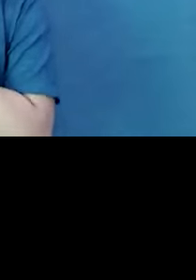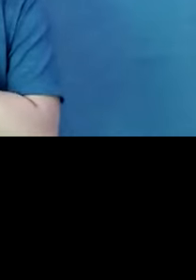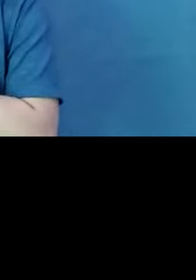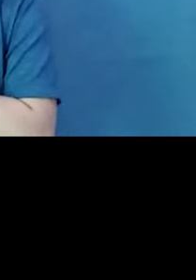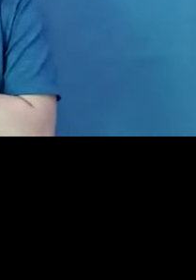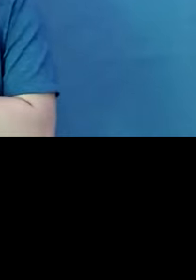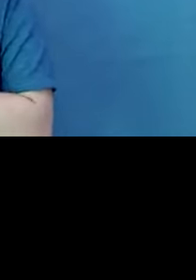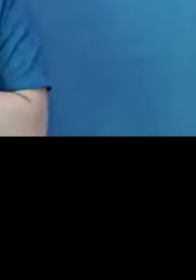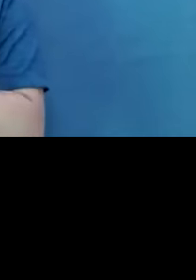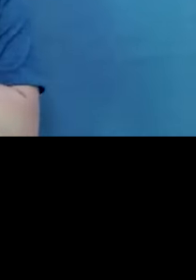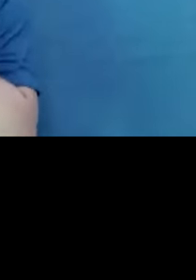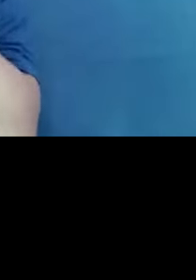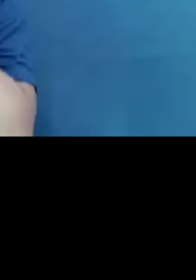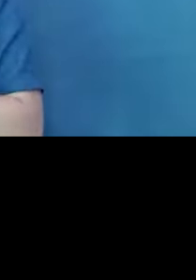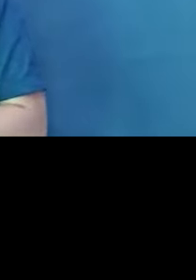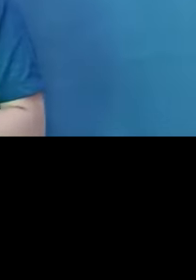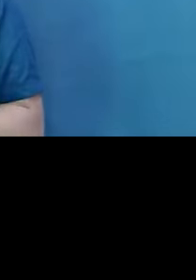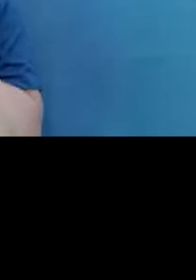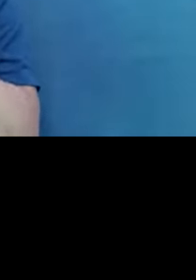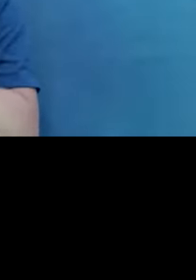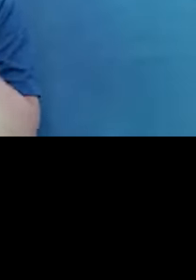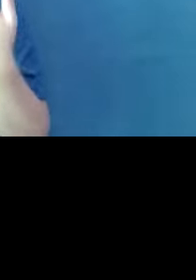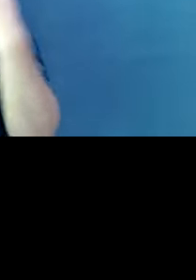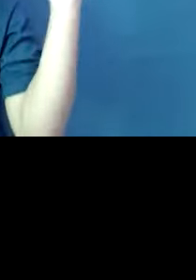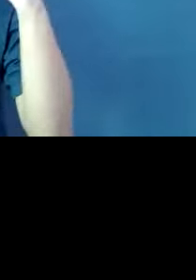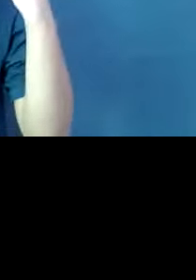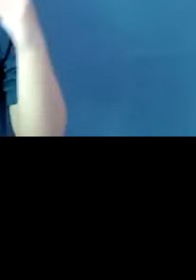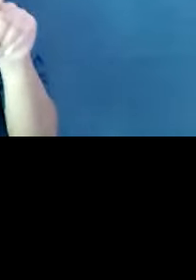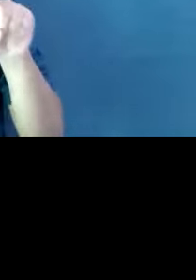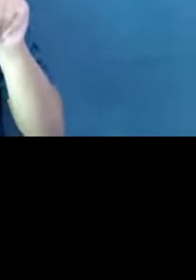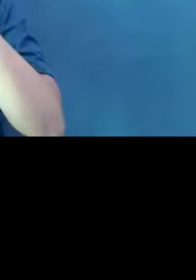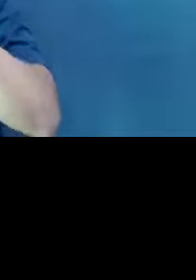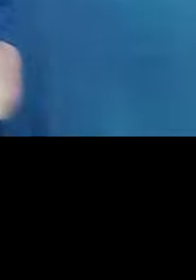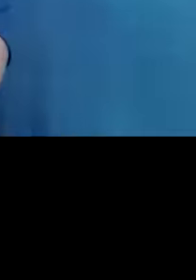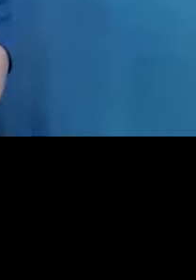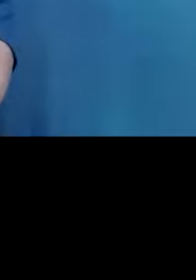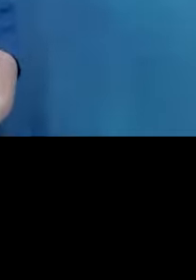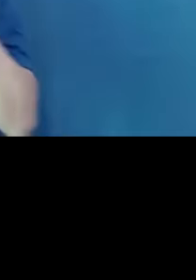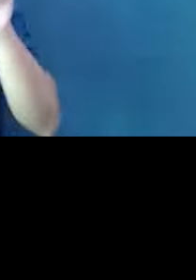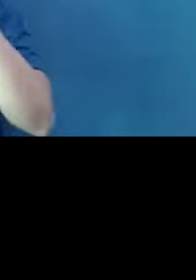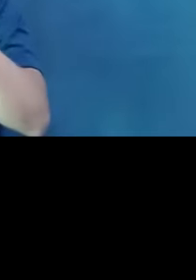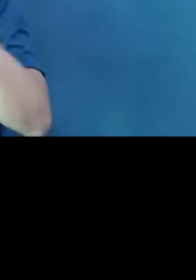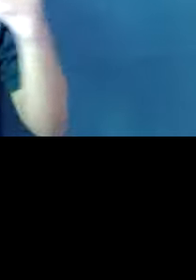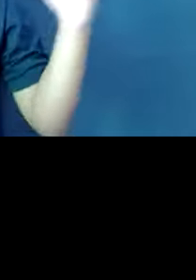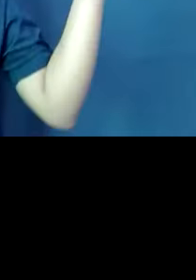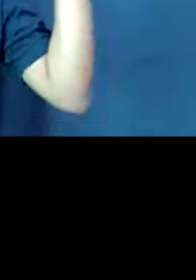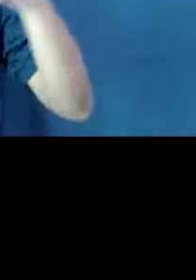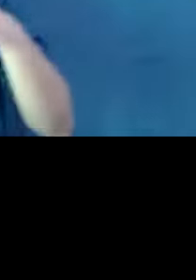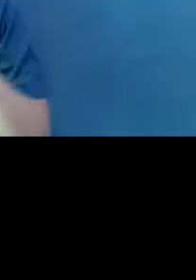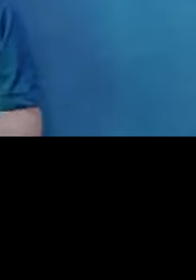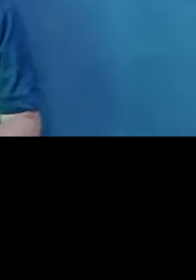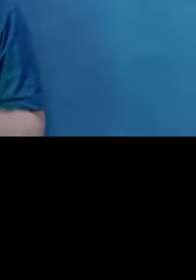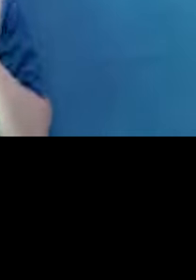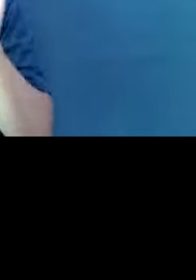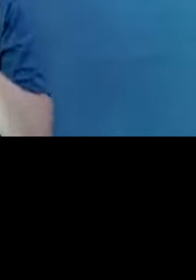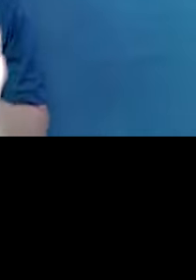Let's say, you know, there are different nationalities, different deaf, so a Korean